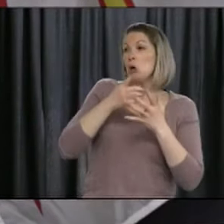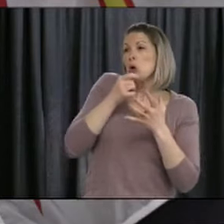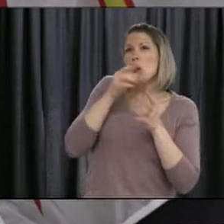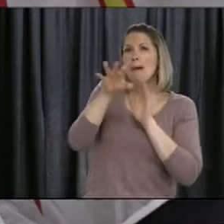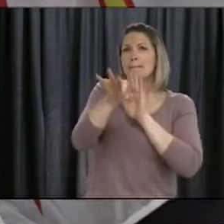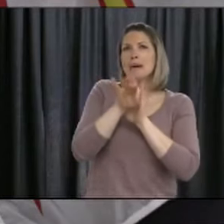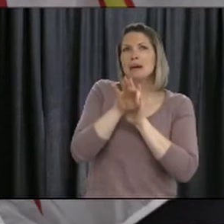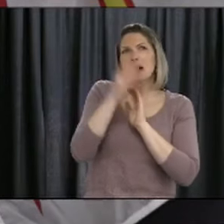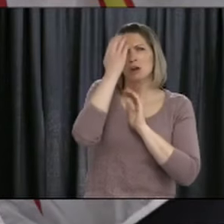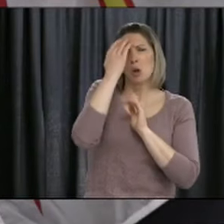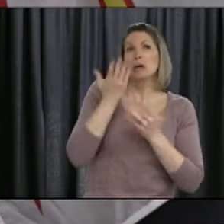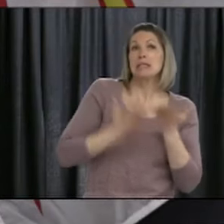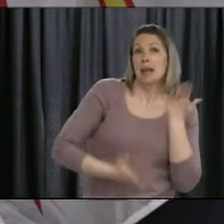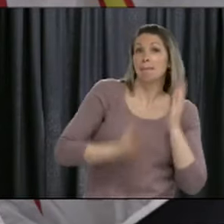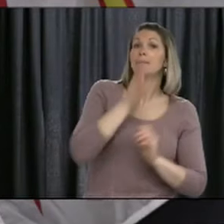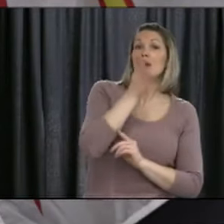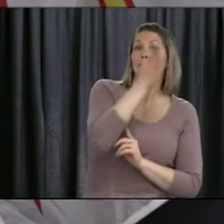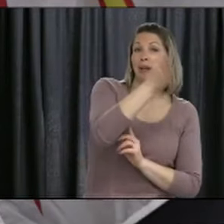all my grandkids?